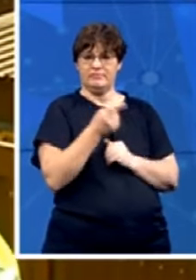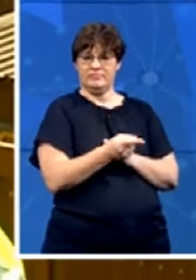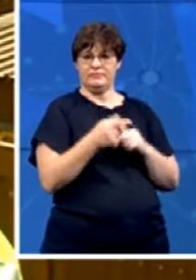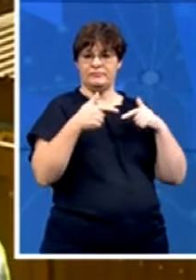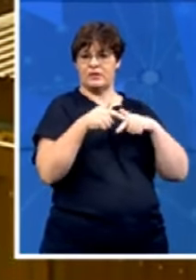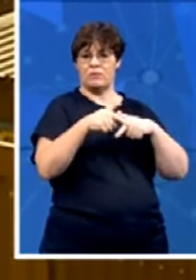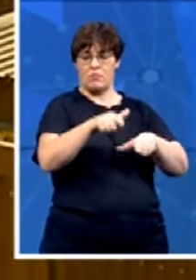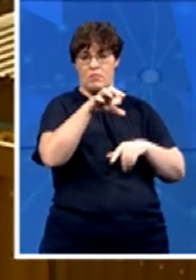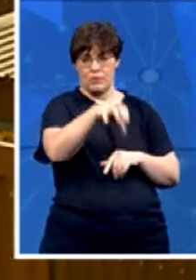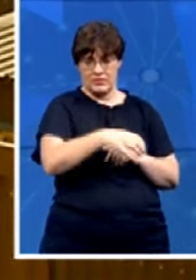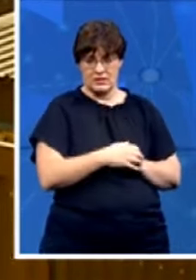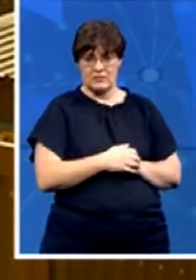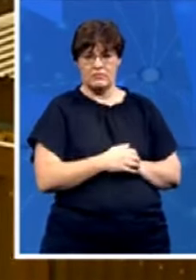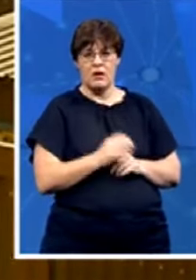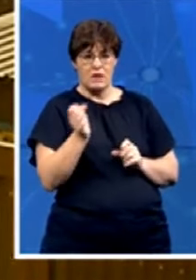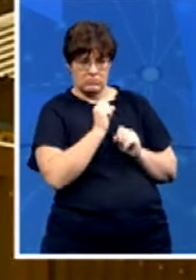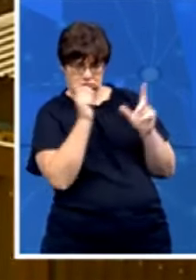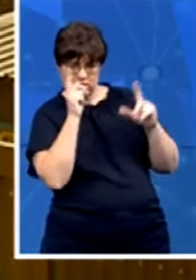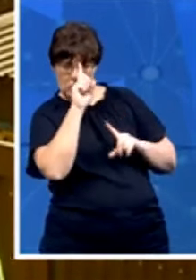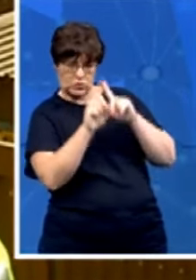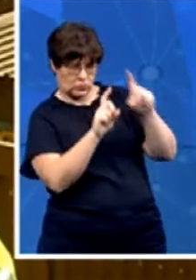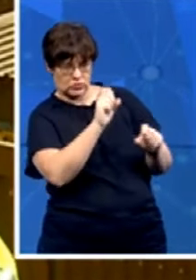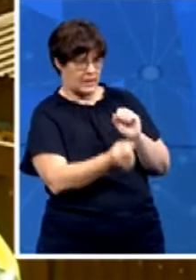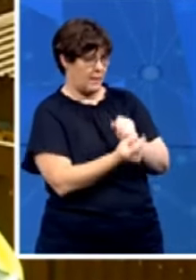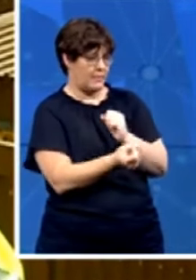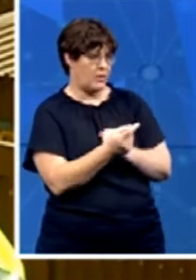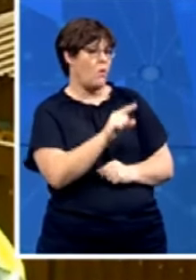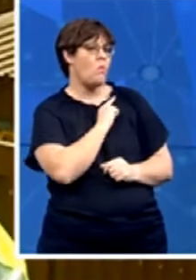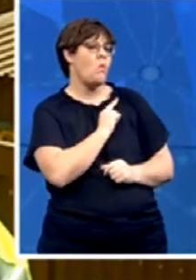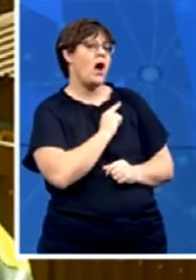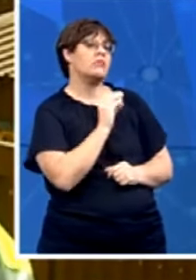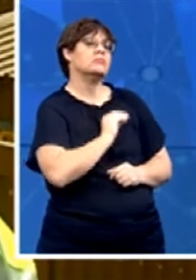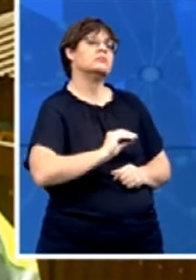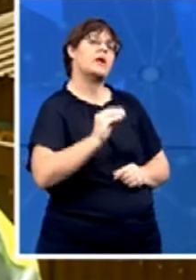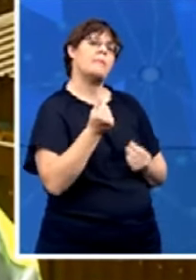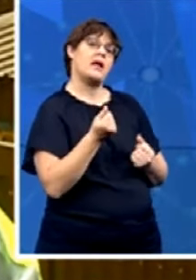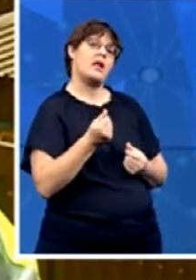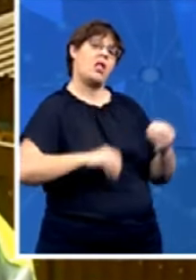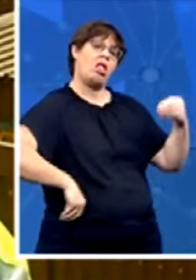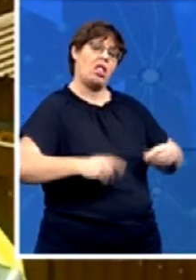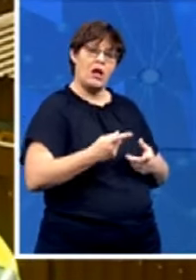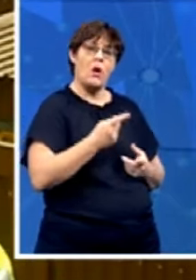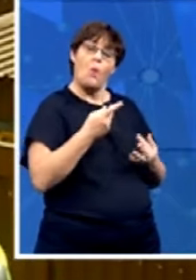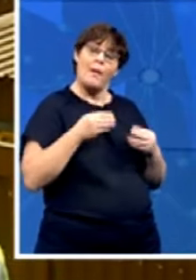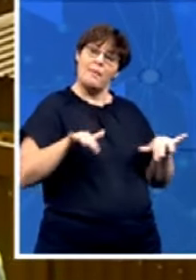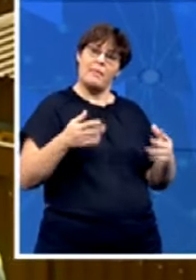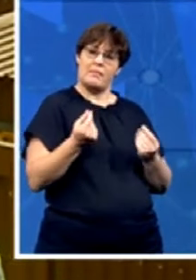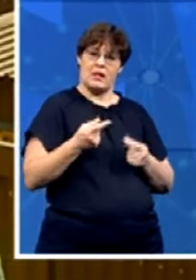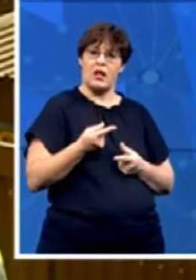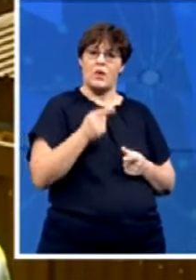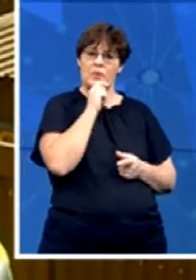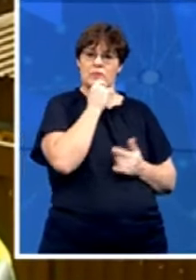a lot of questions around the misappropriation desire of public funds now this newly formed political party